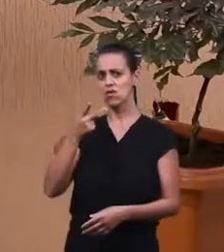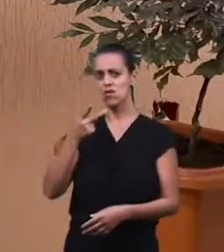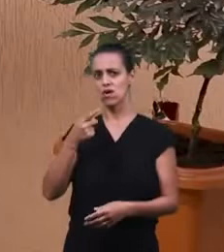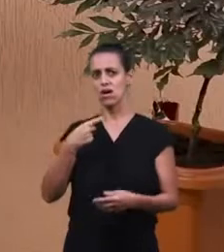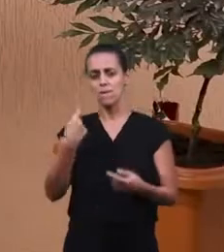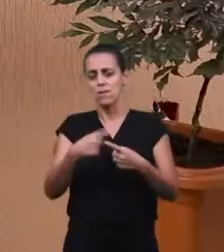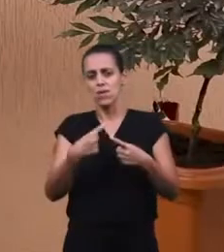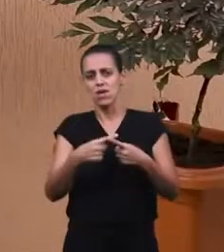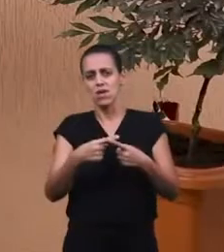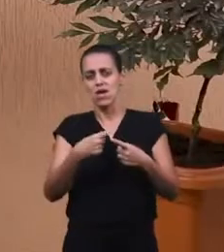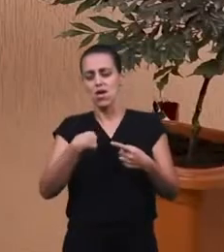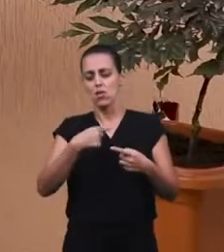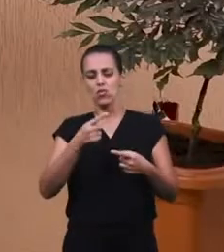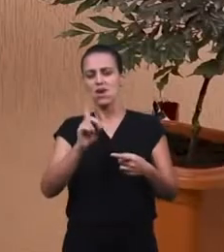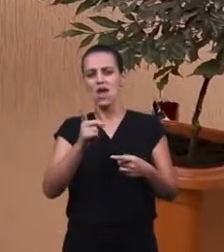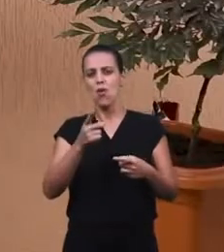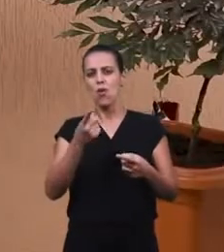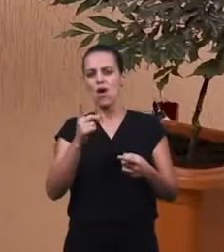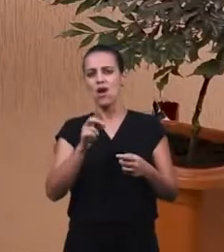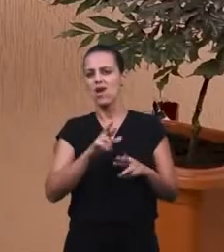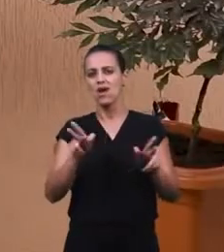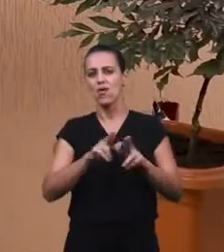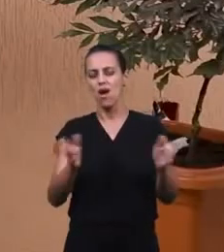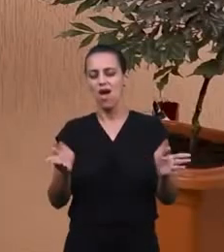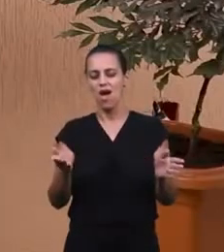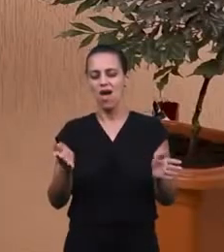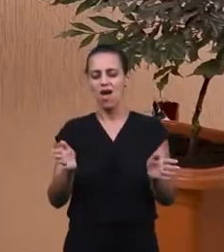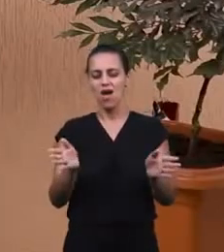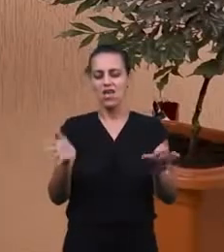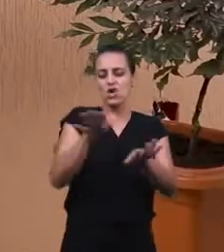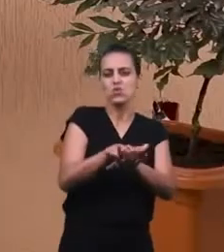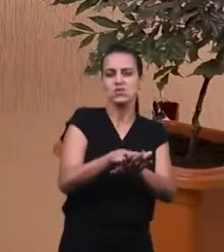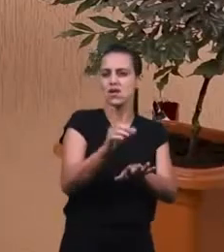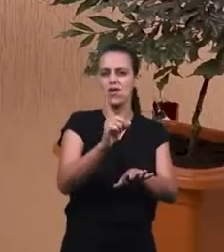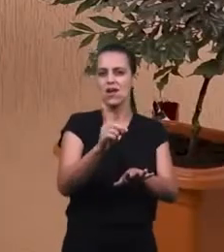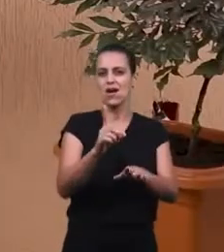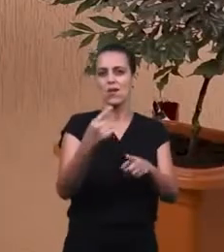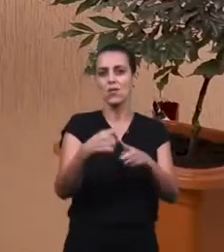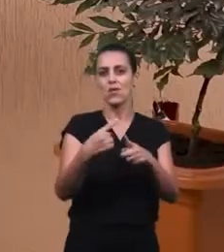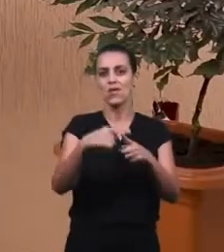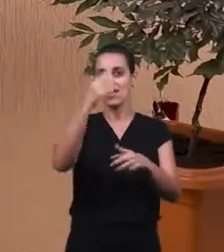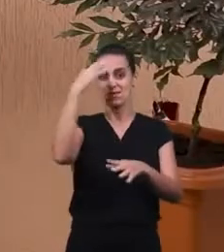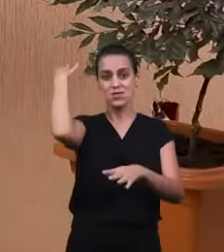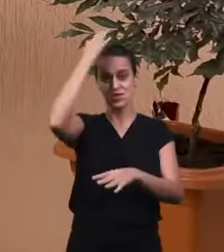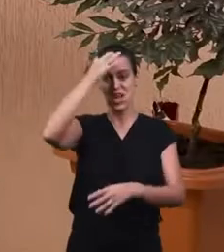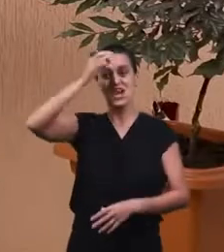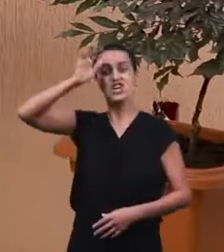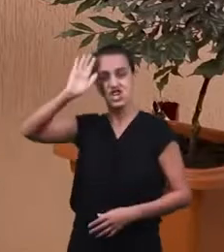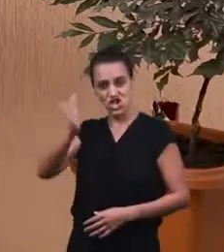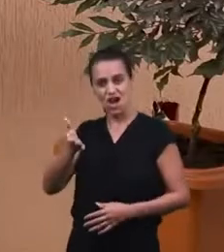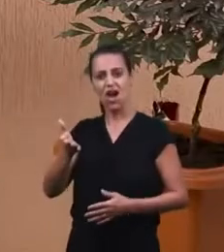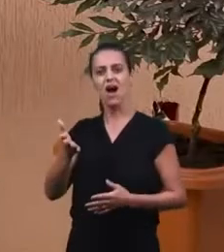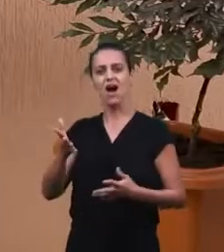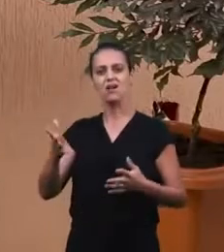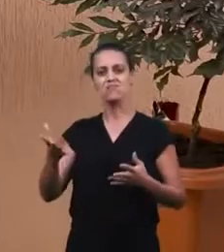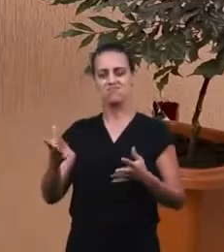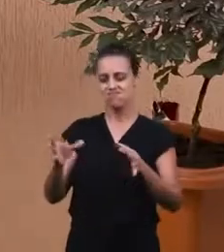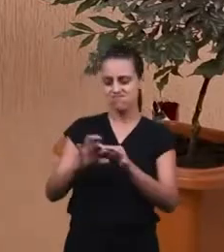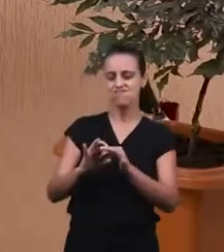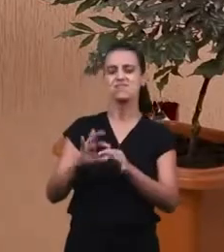inclusion. Because. By the spirit. We're included in the same body. But we need.